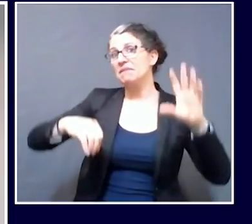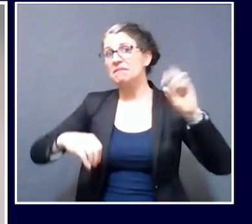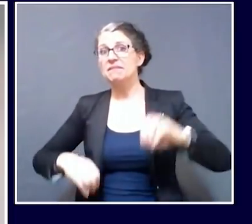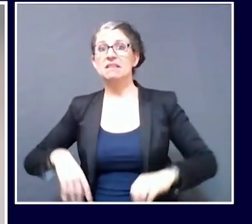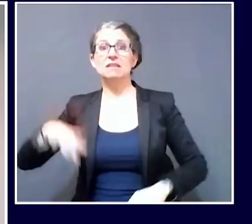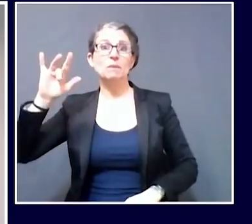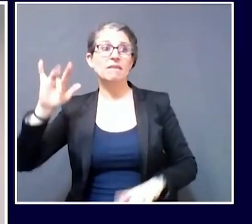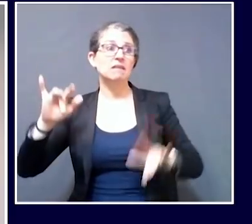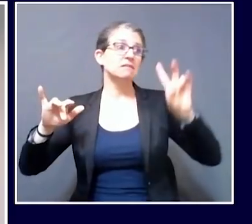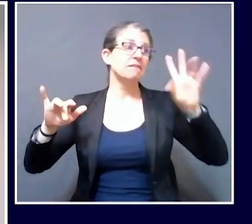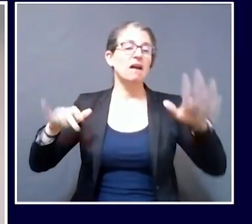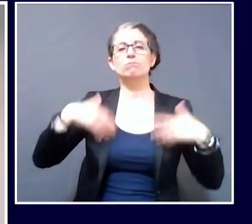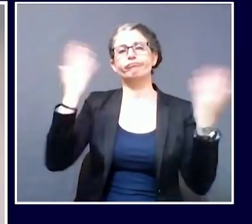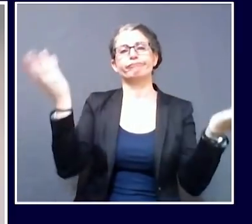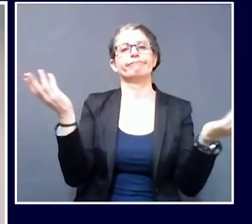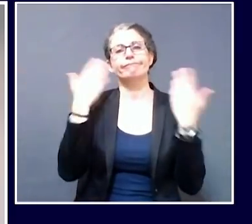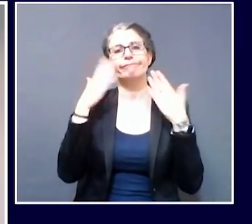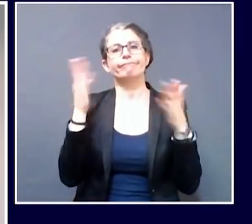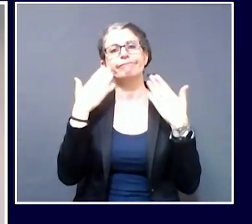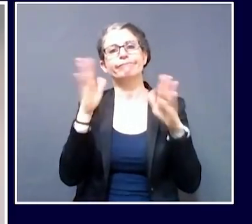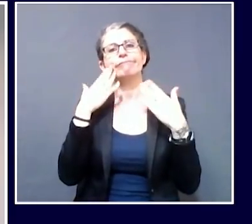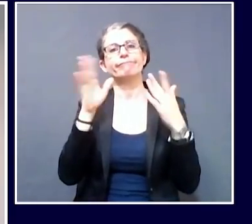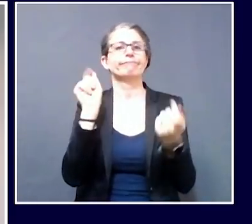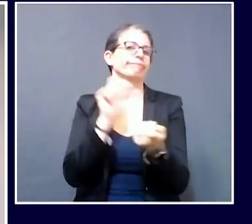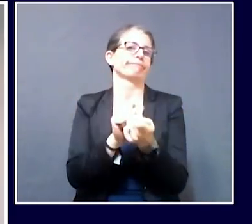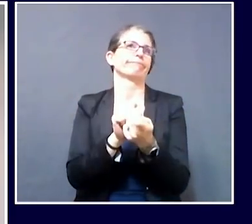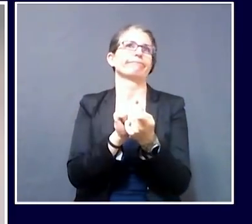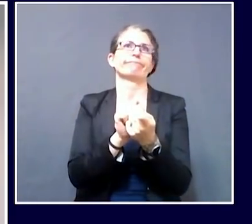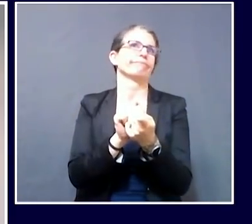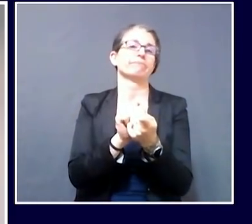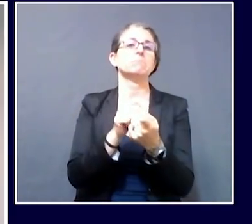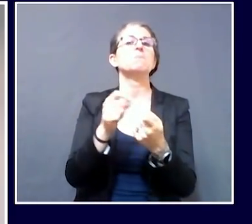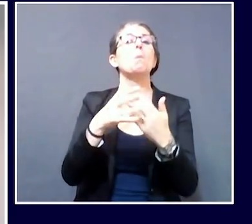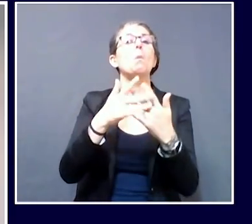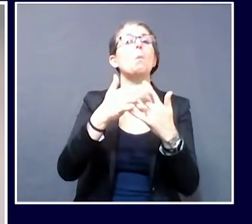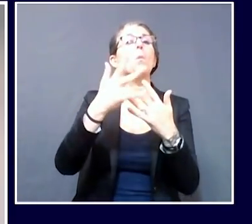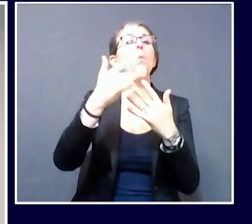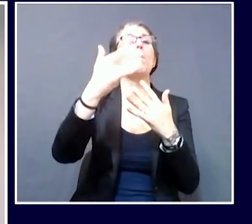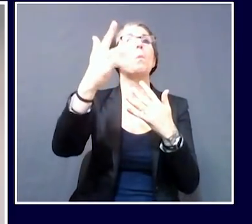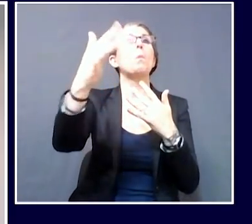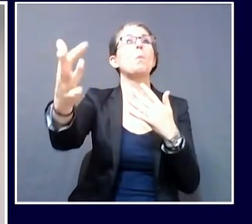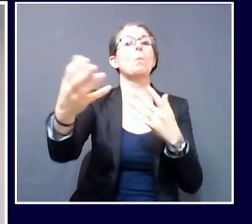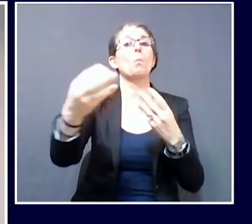And we sift through all the complete data that we've got at our disposal at that time.